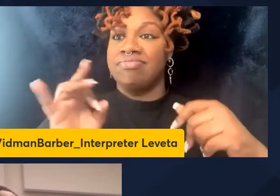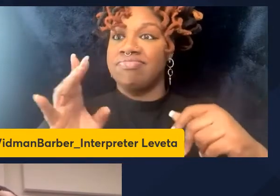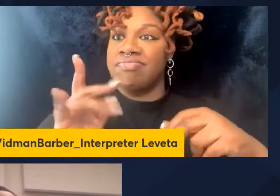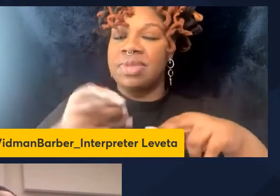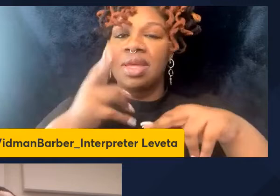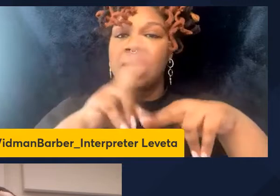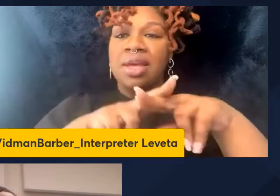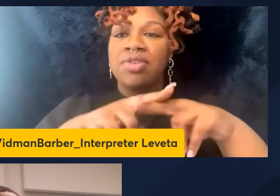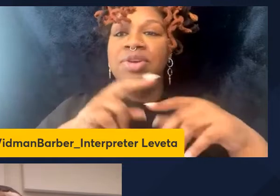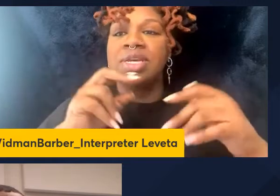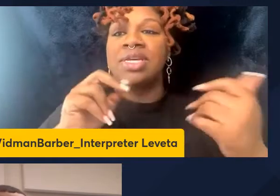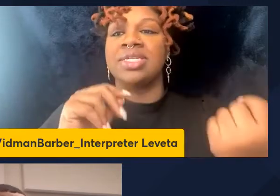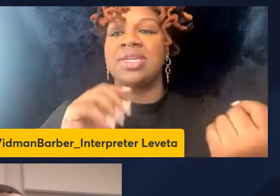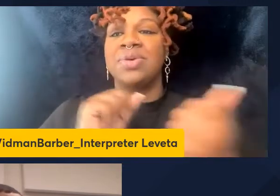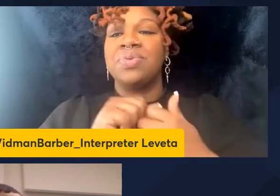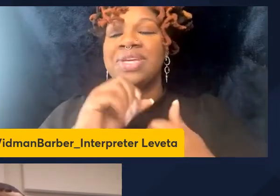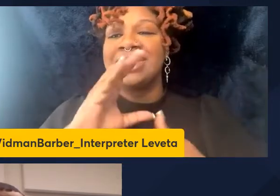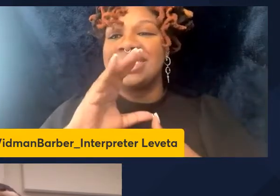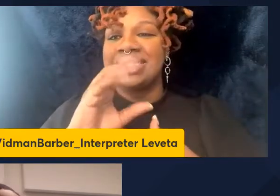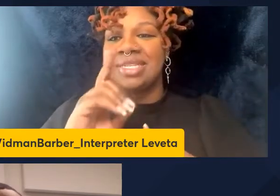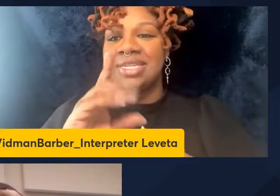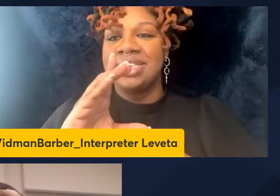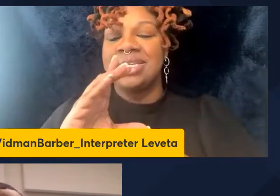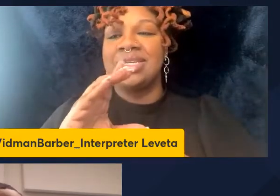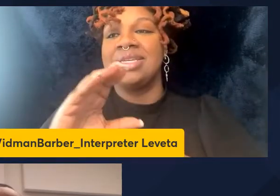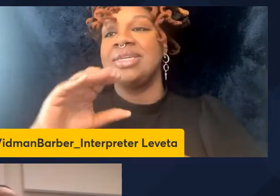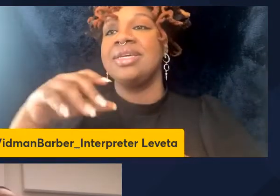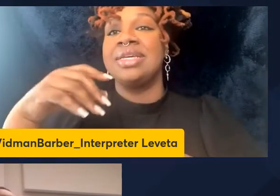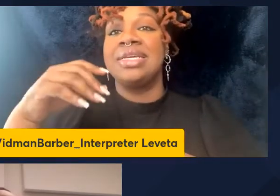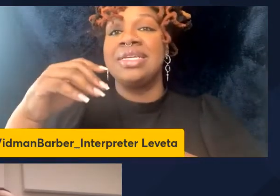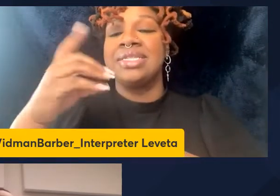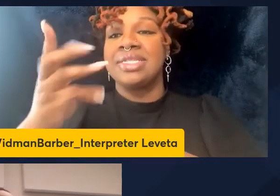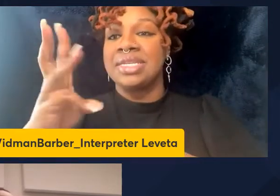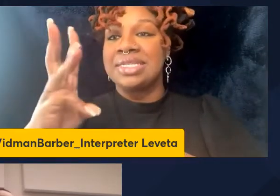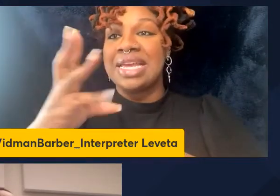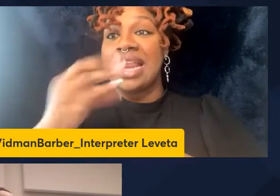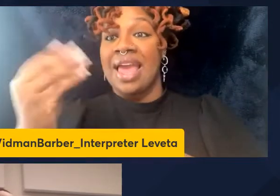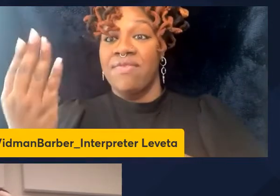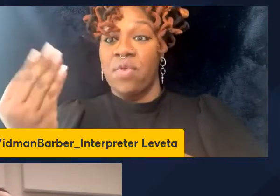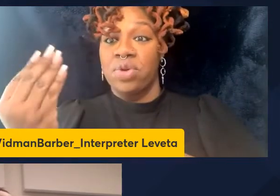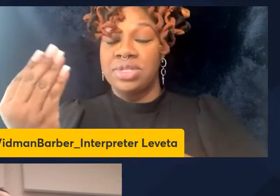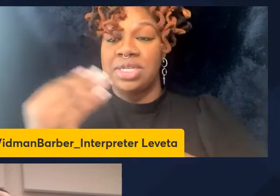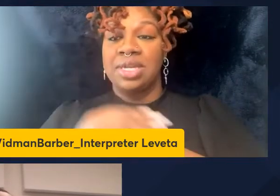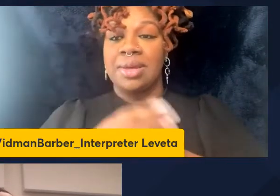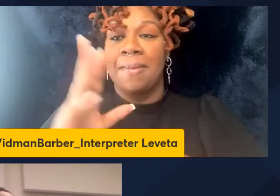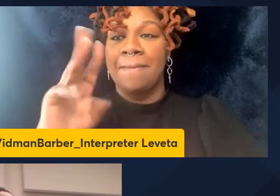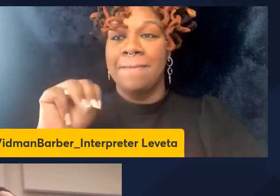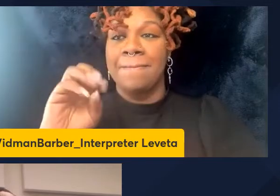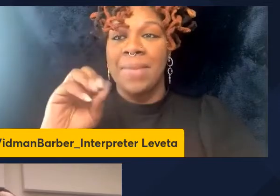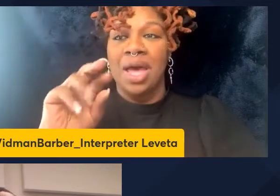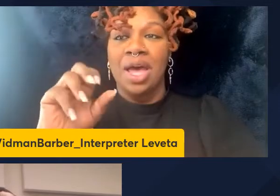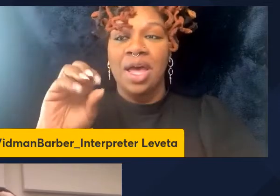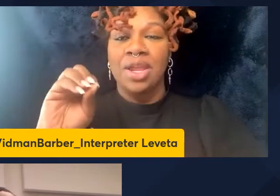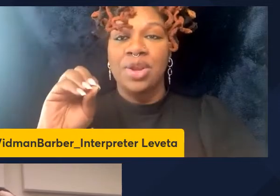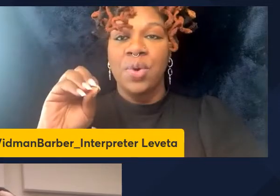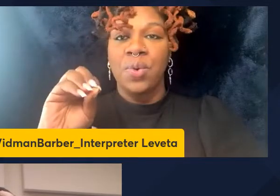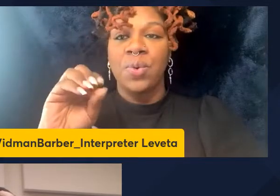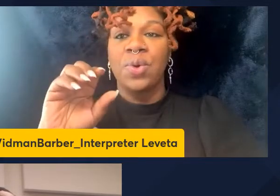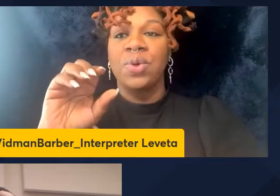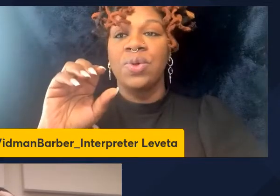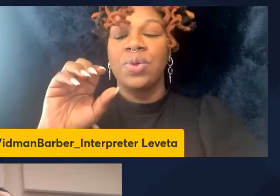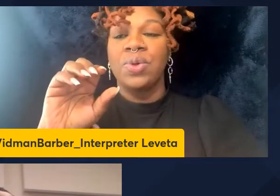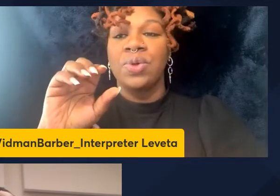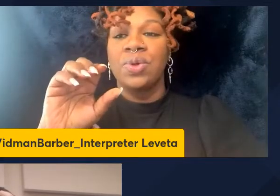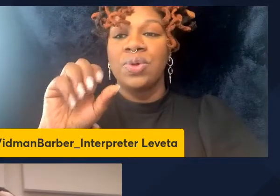in the CD16, positive CD14, positive monocytes, do we know what drives this? Is the